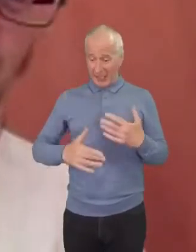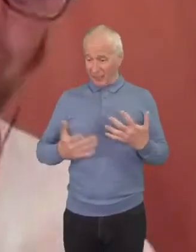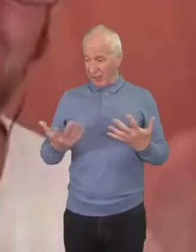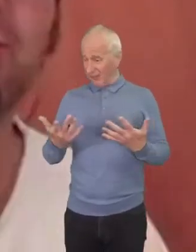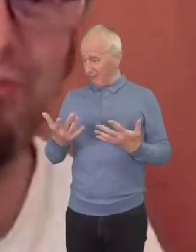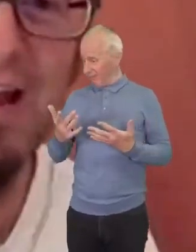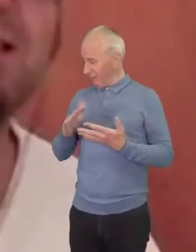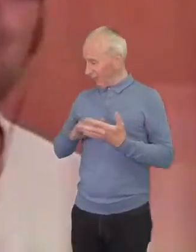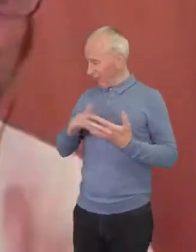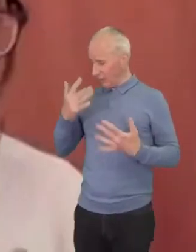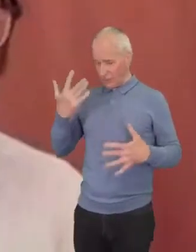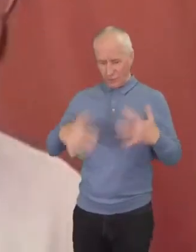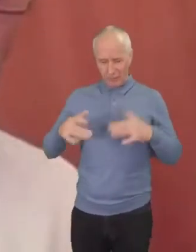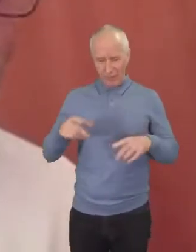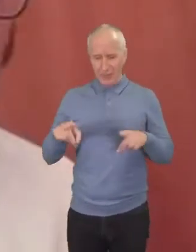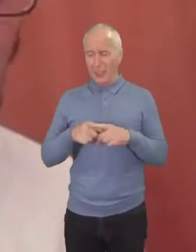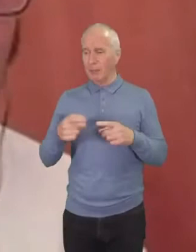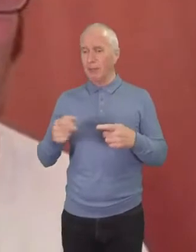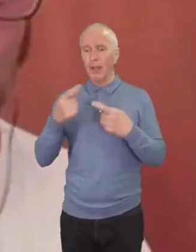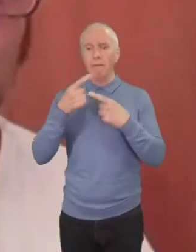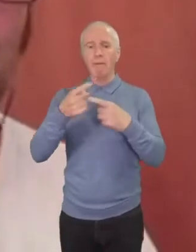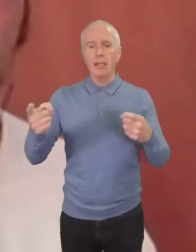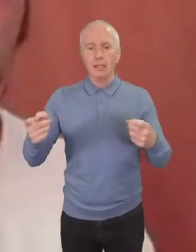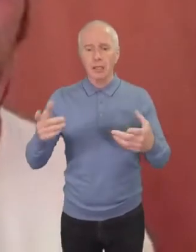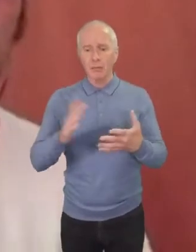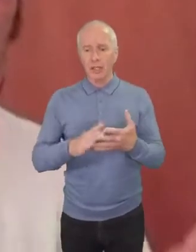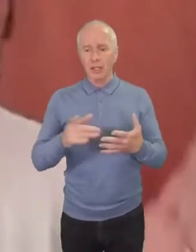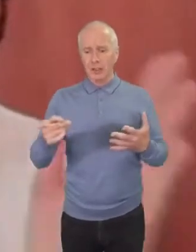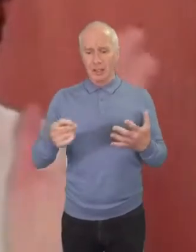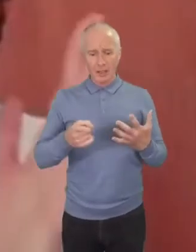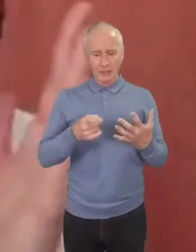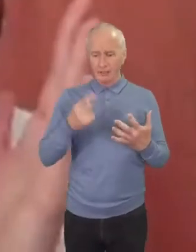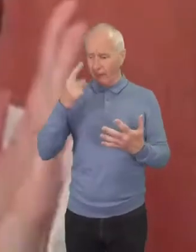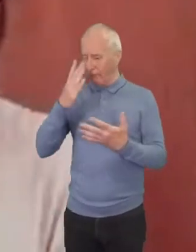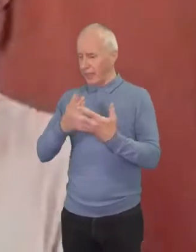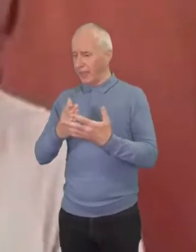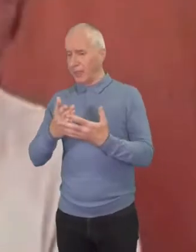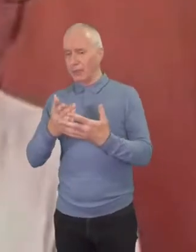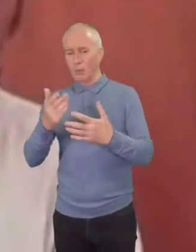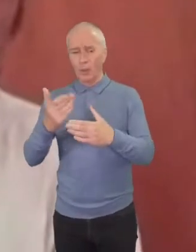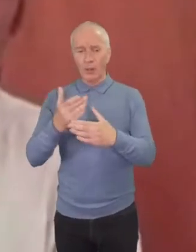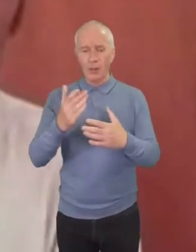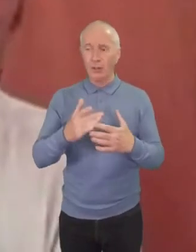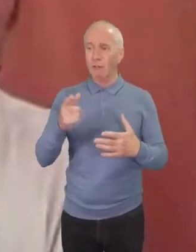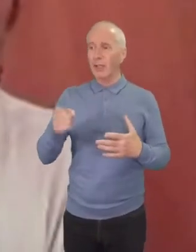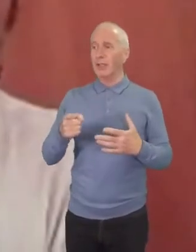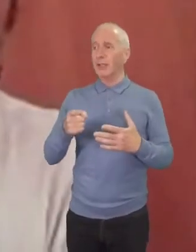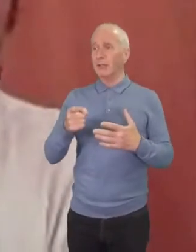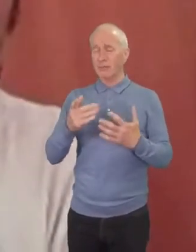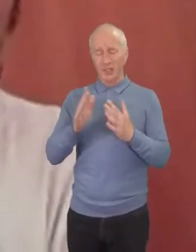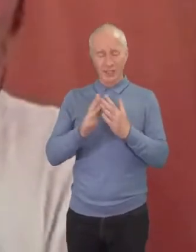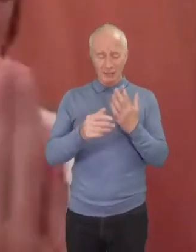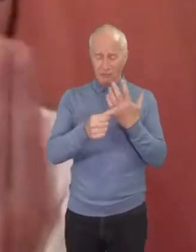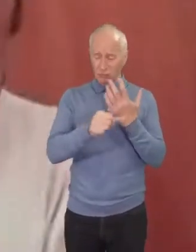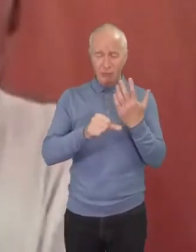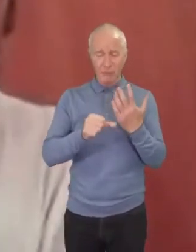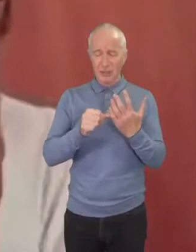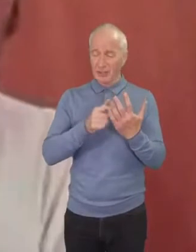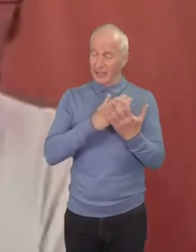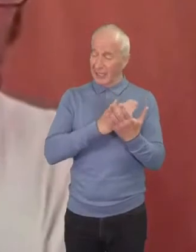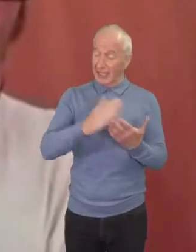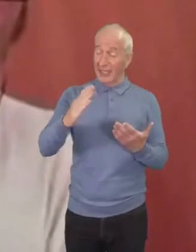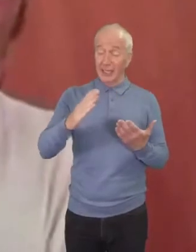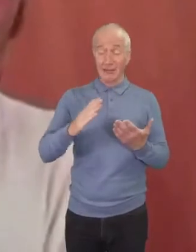social justice or like faith and works that the scripture is so clear that these have to go together they're like two